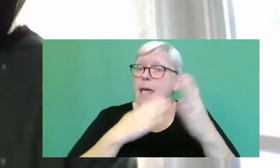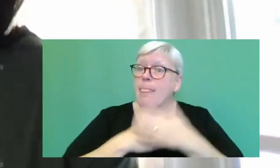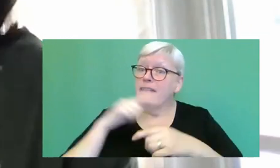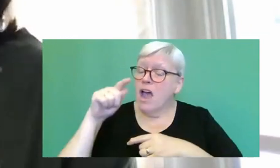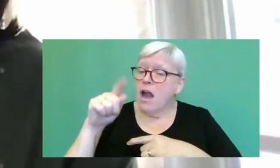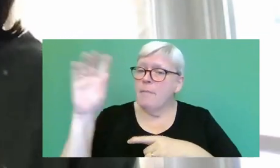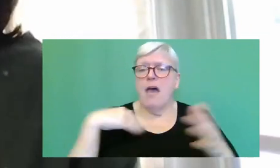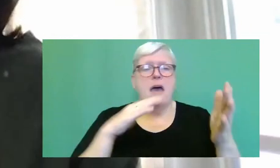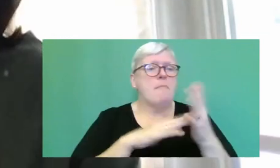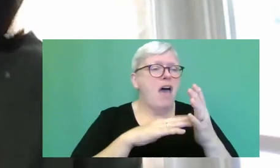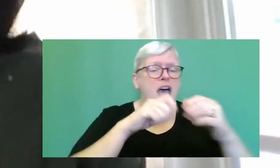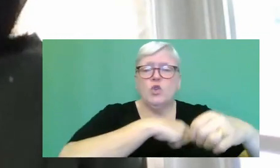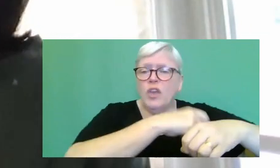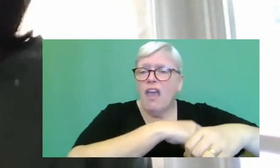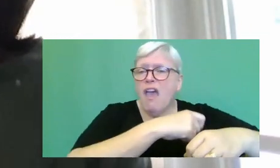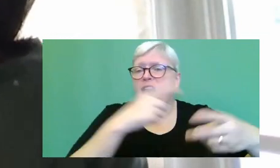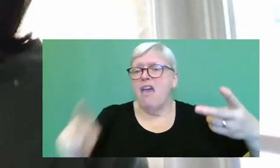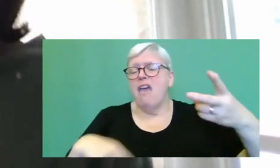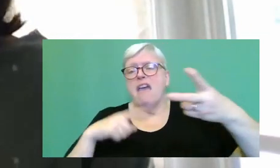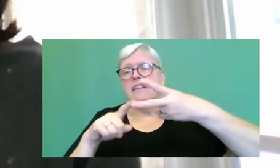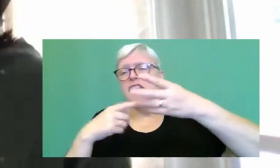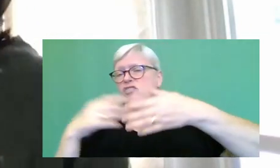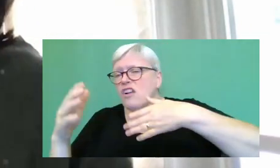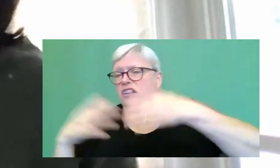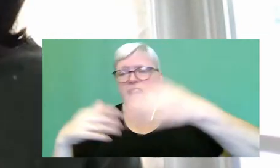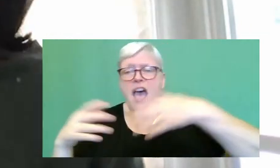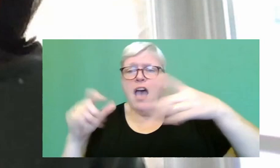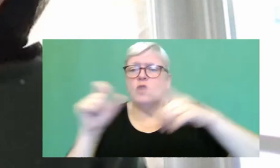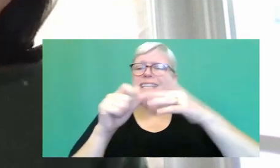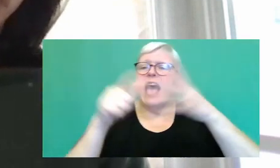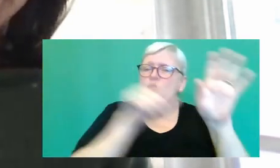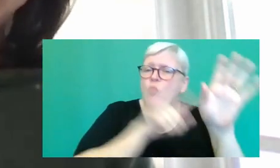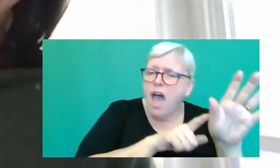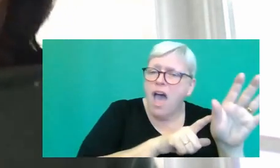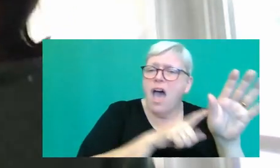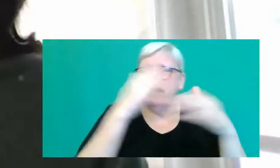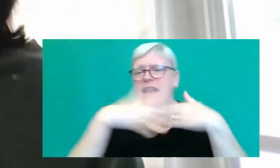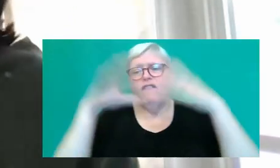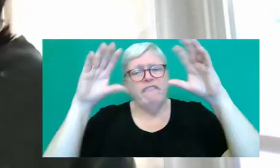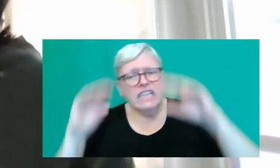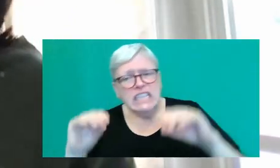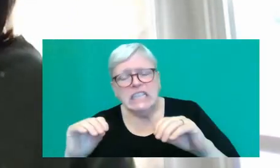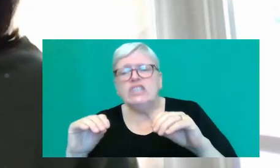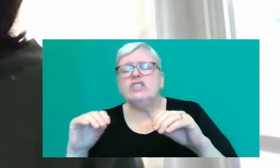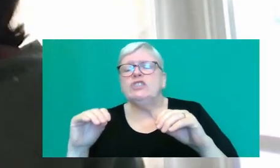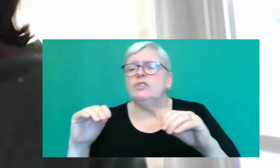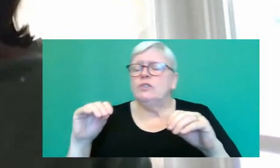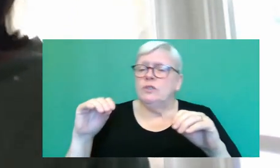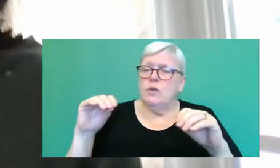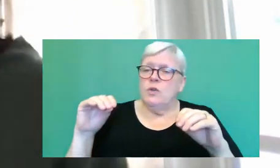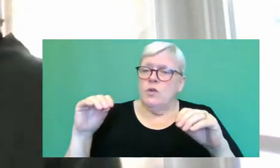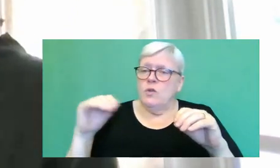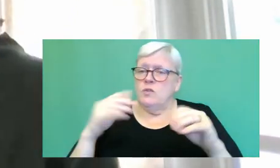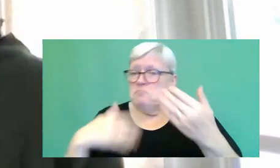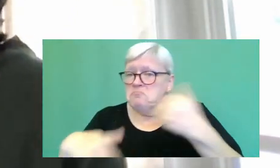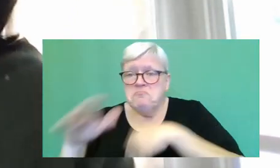and she's cooking and she's starting mad DIY projects that never get finished and she's taking round